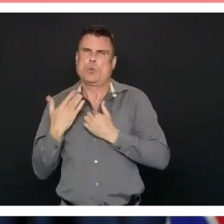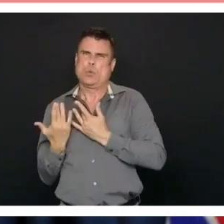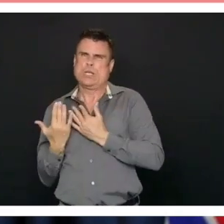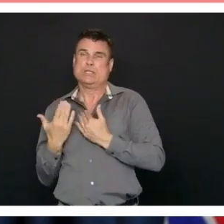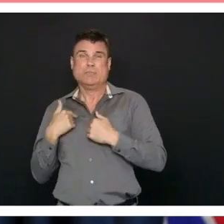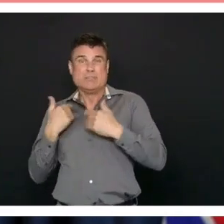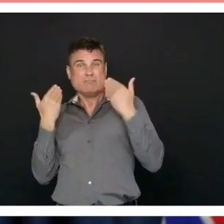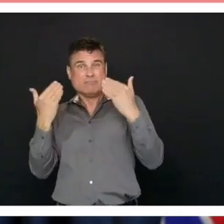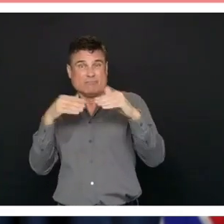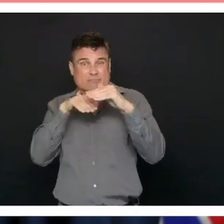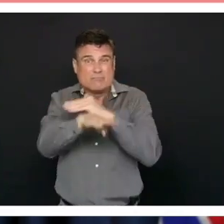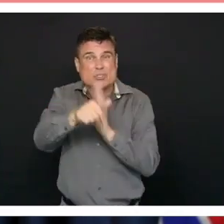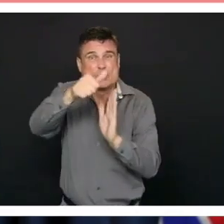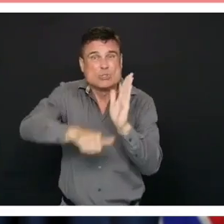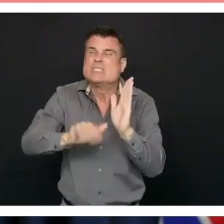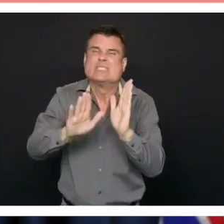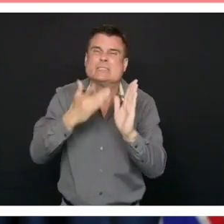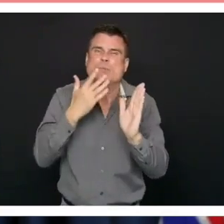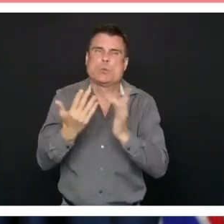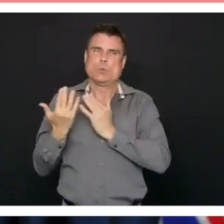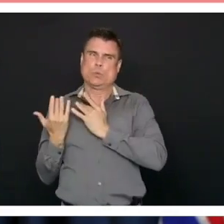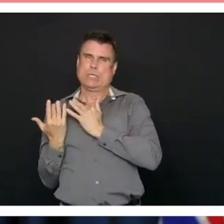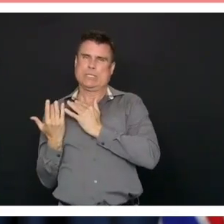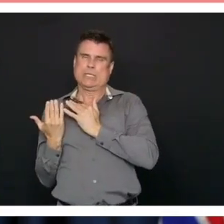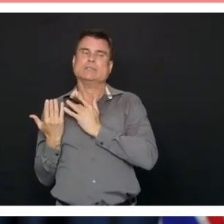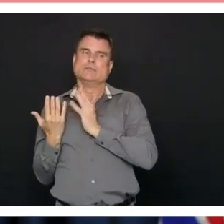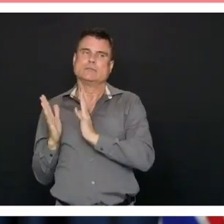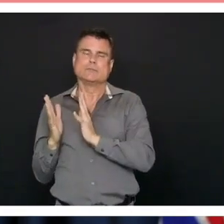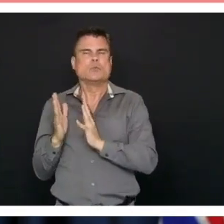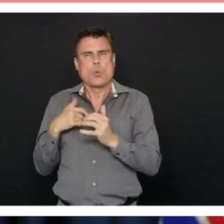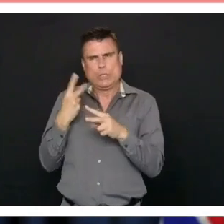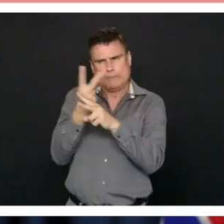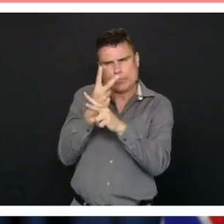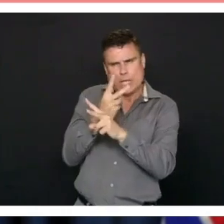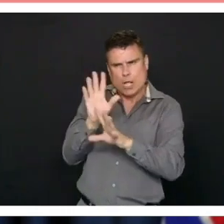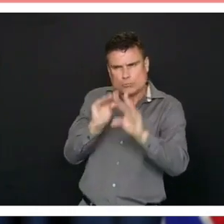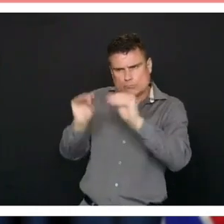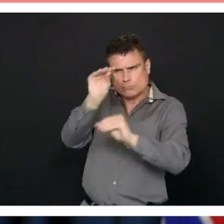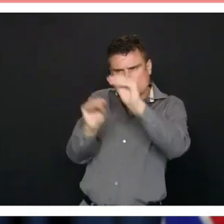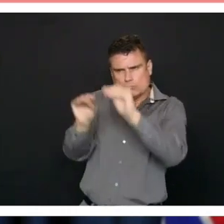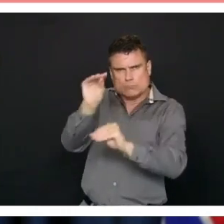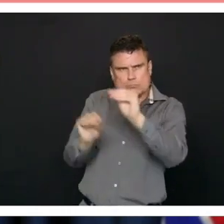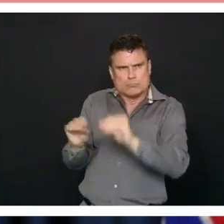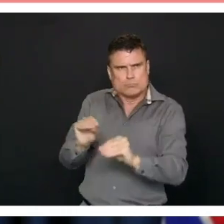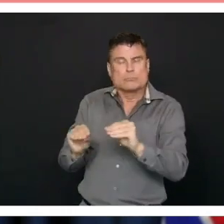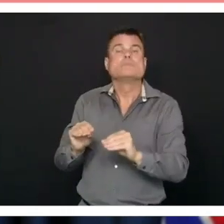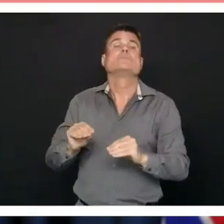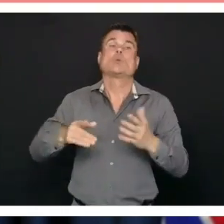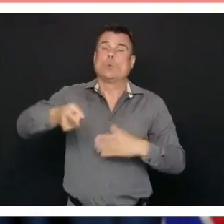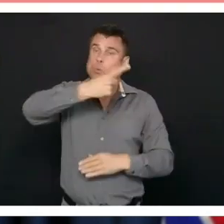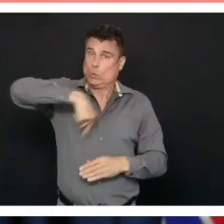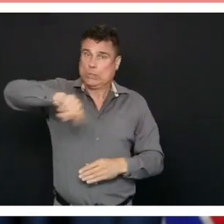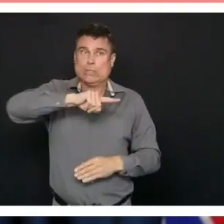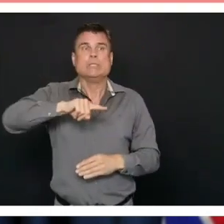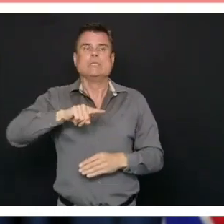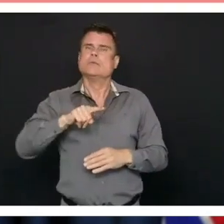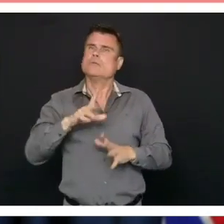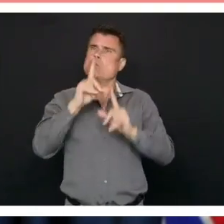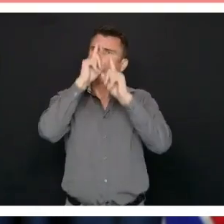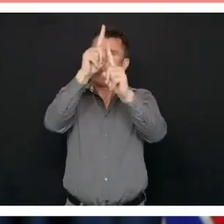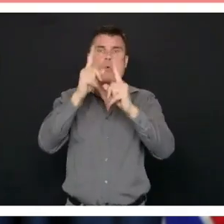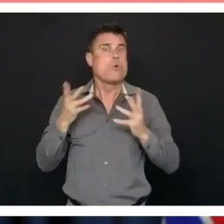has been taken. Right from the beginning of this pandemic, we've been focusing on ensuring that the public interest is front of